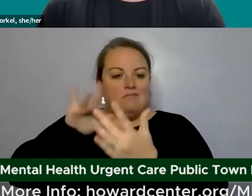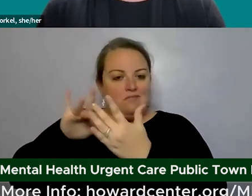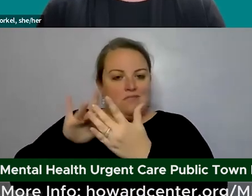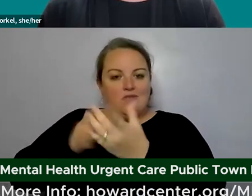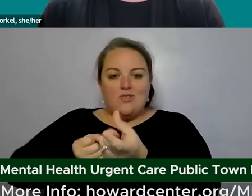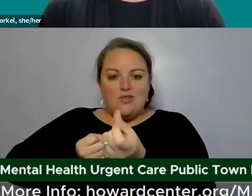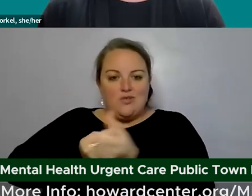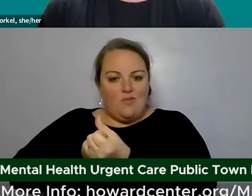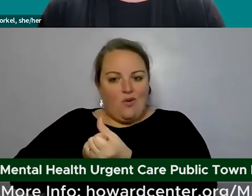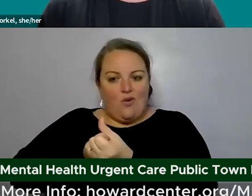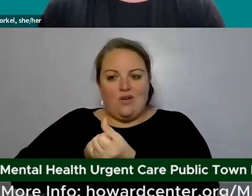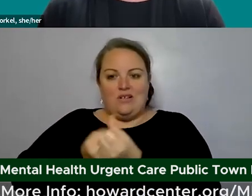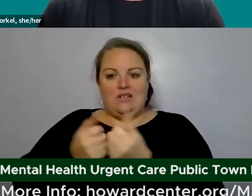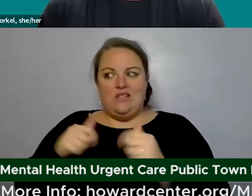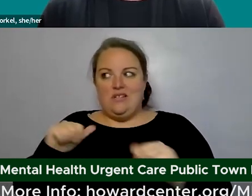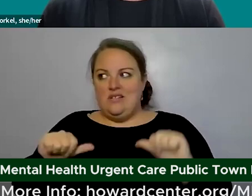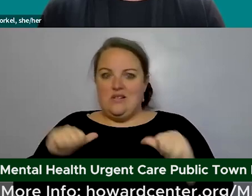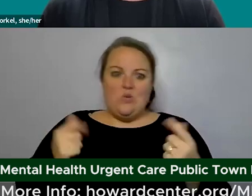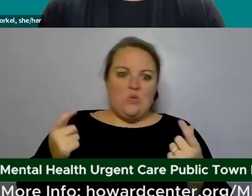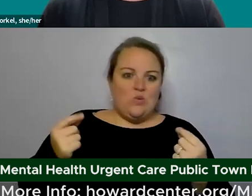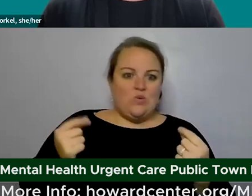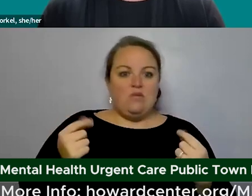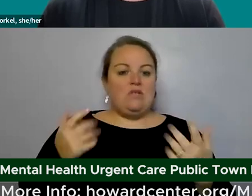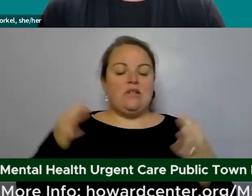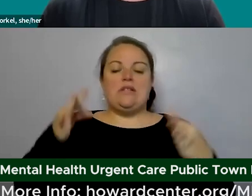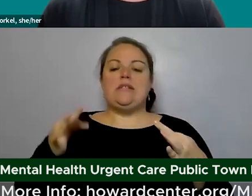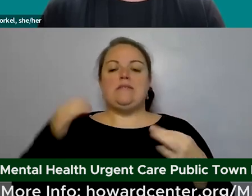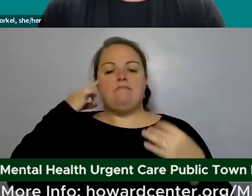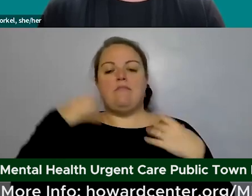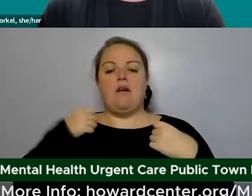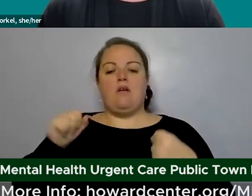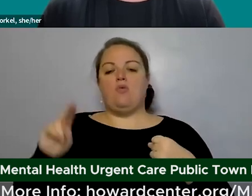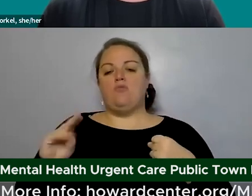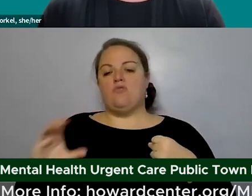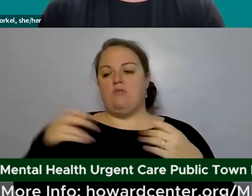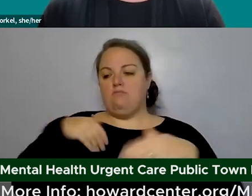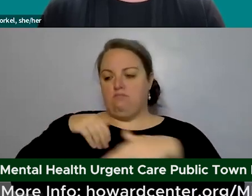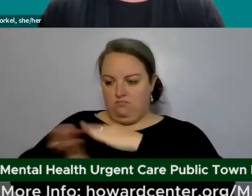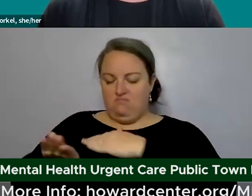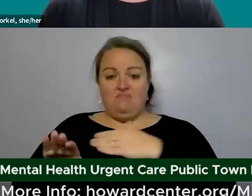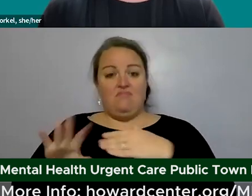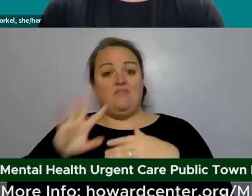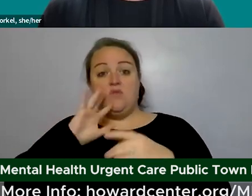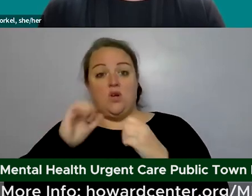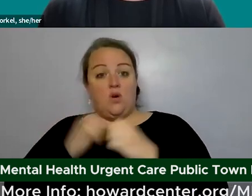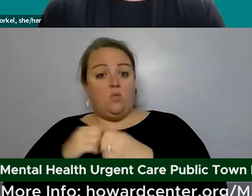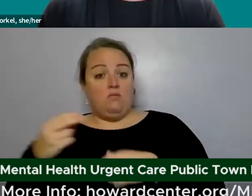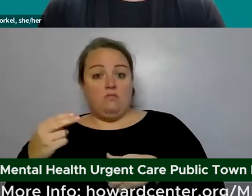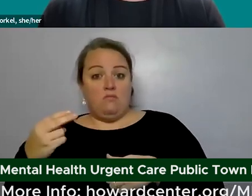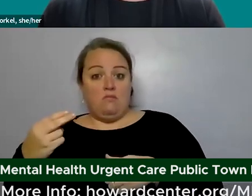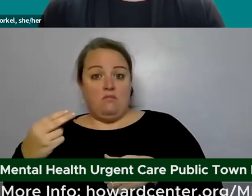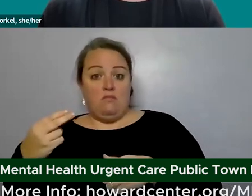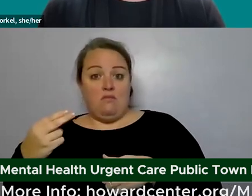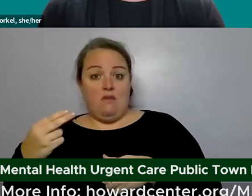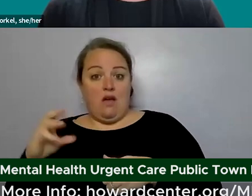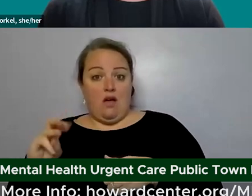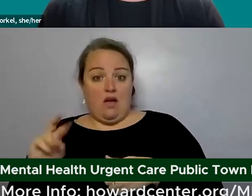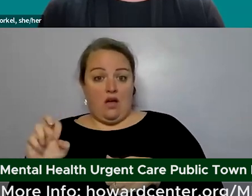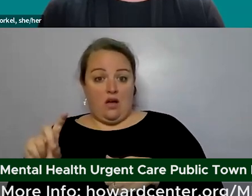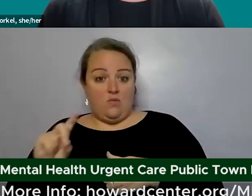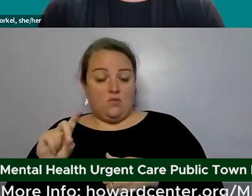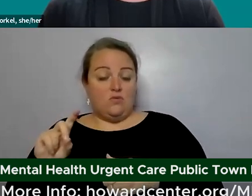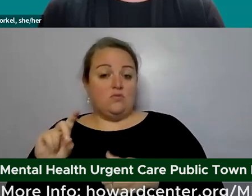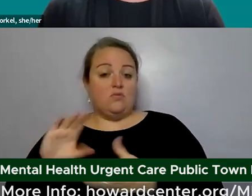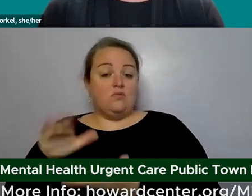moment they don't know where else to turn and they come in to mental health urgent care they can just talk to a howard center clinician or case manager and we